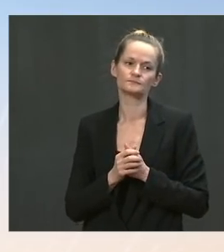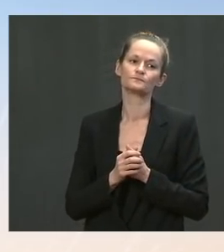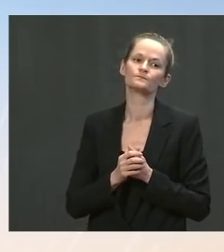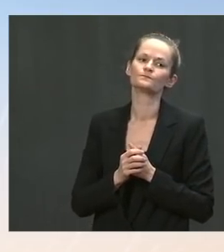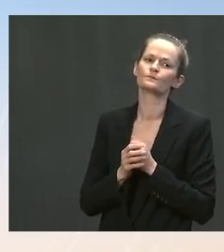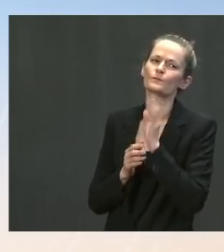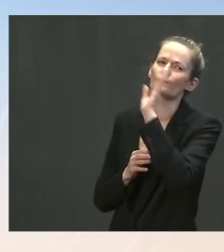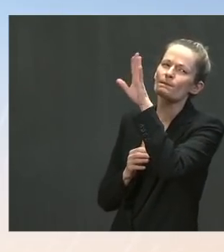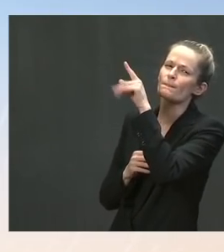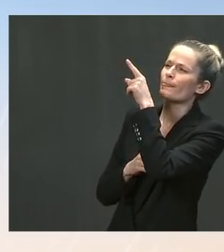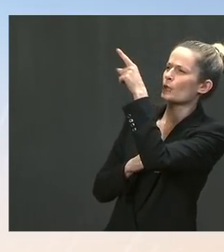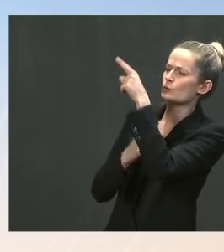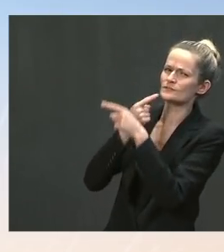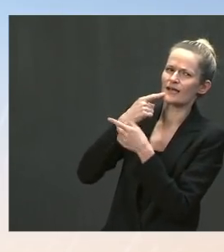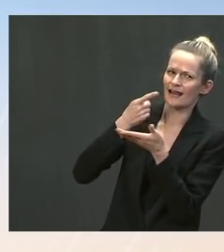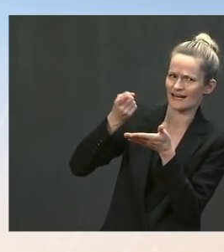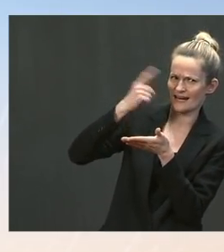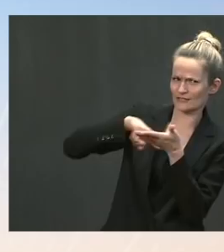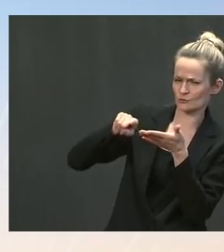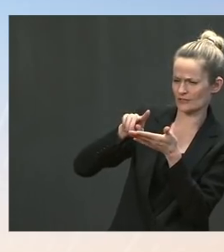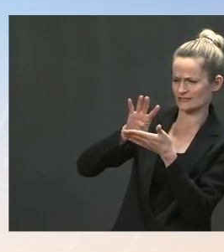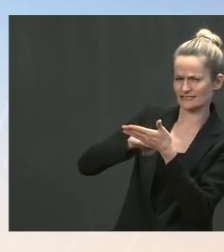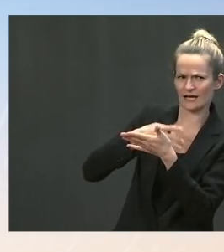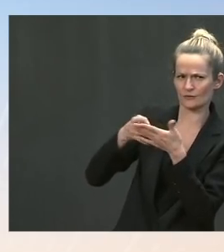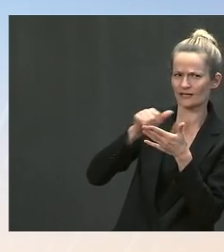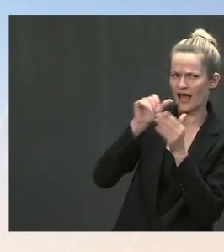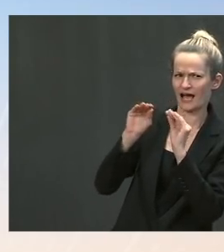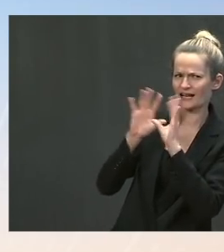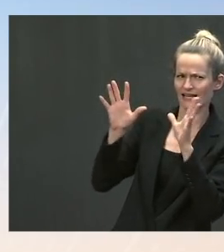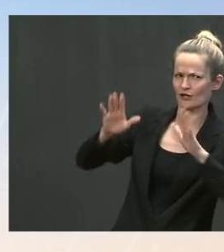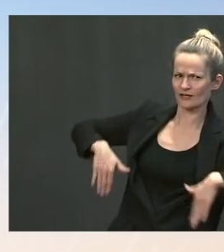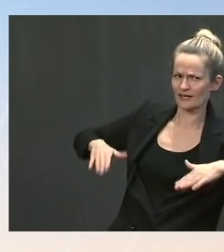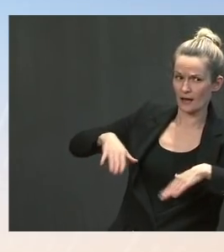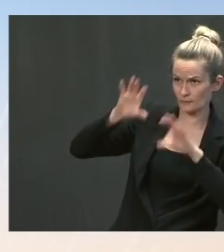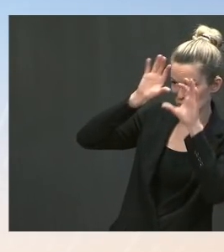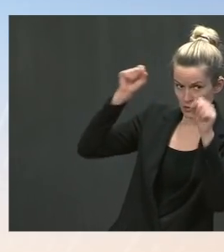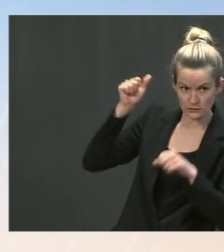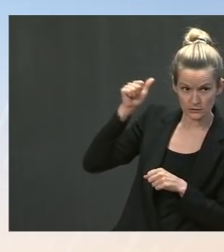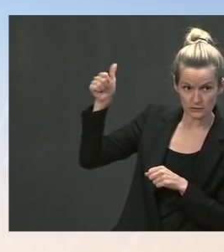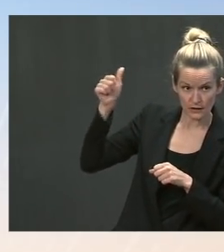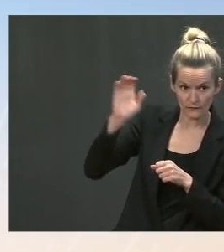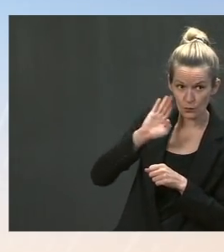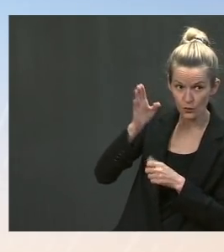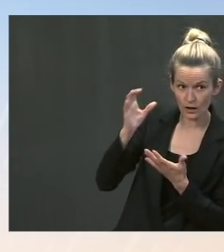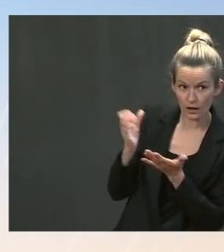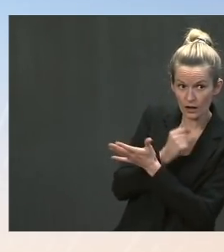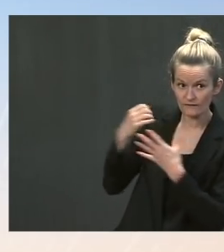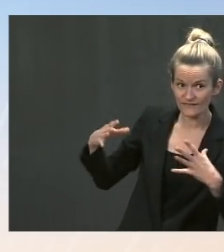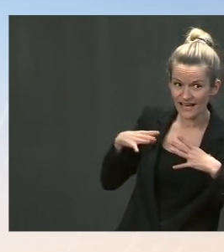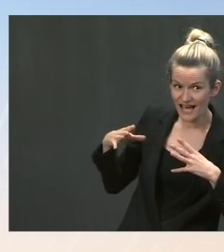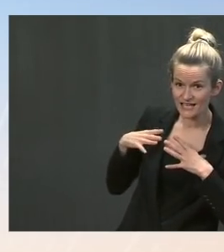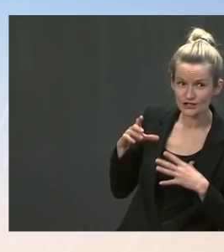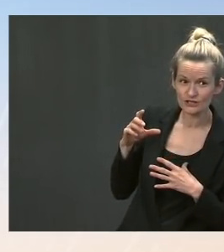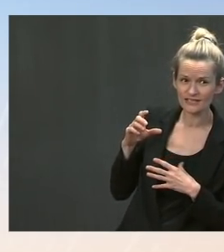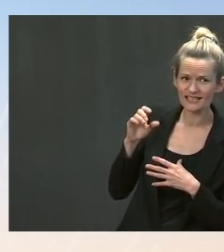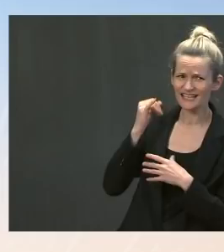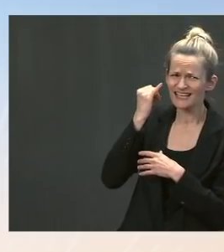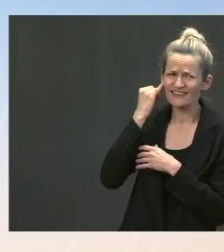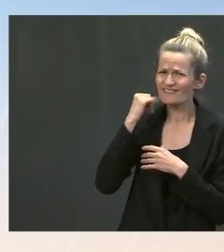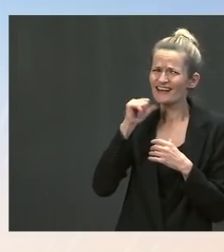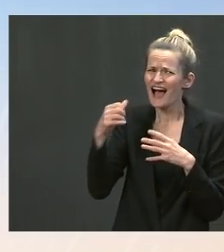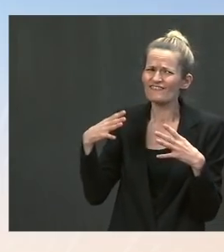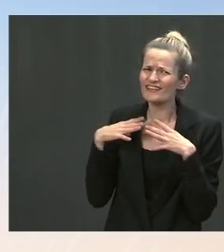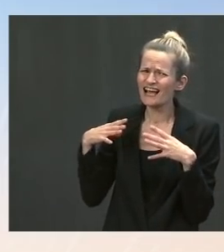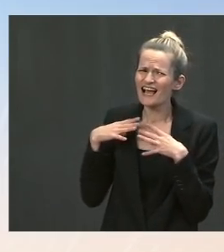Does President Biden intend to take a summer vacation? And if not, is that attributed to COVID numbers? Is that attributed to the